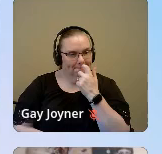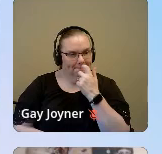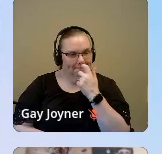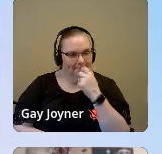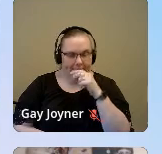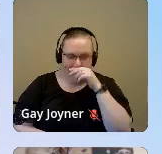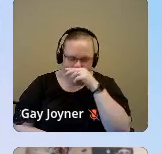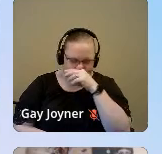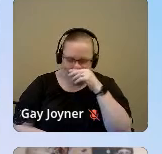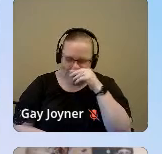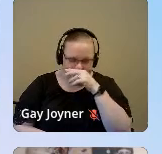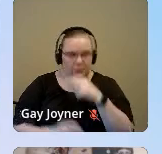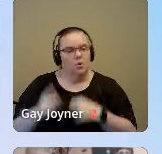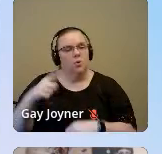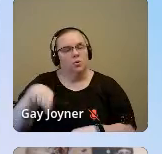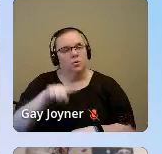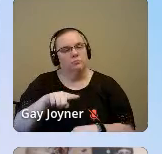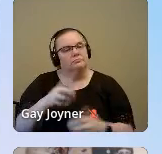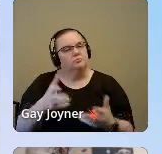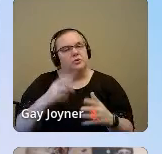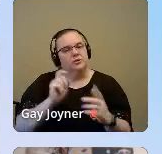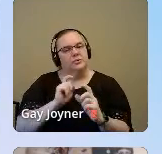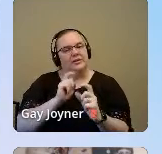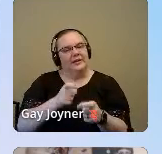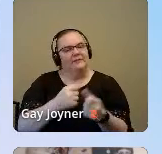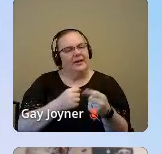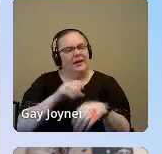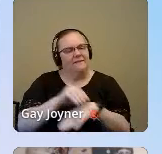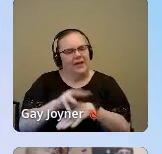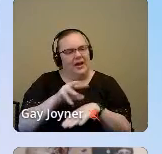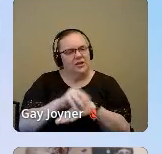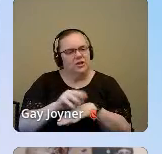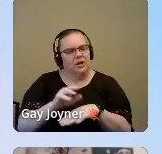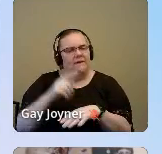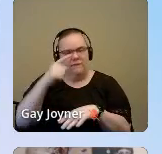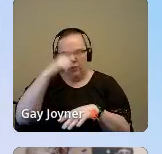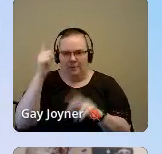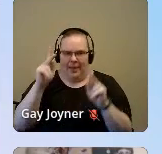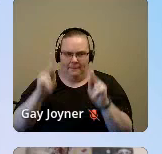What advice would you give people who want to support a black person who's struggling with suicidality?